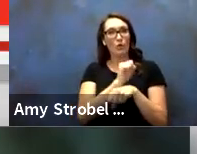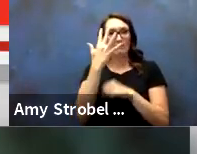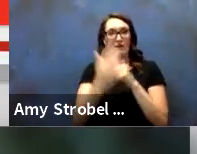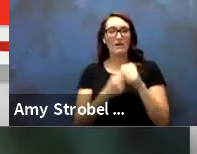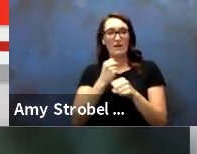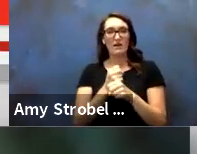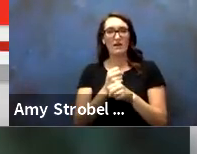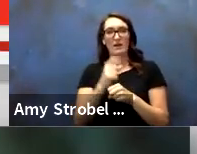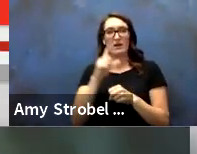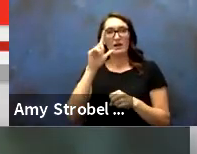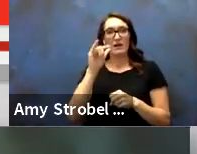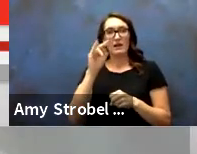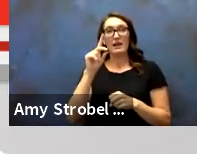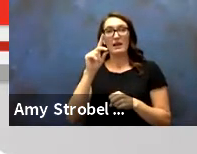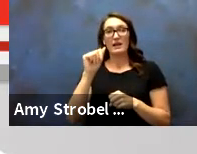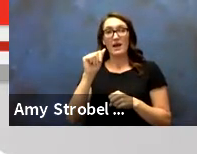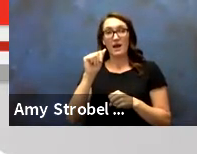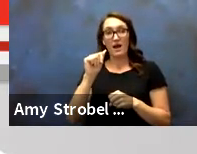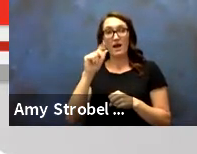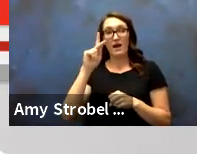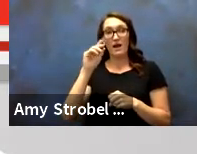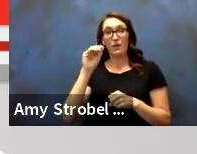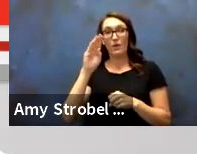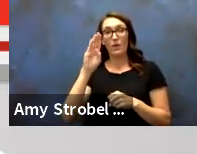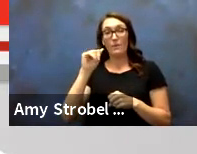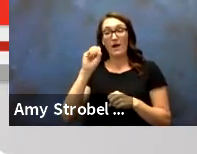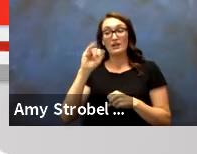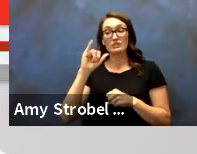Linda Kubashigawa, one of our librarians.